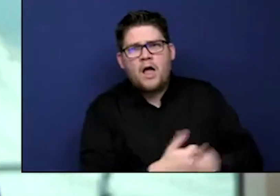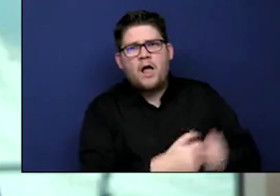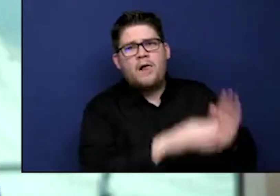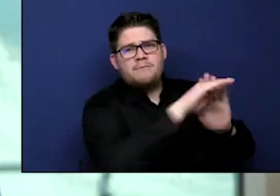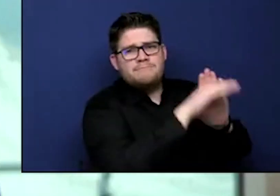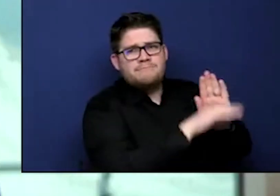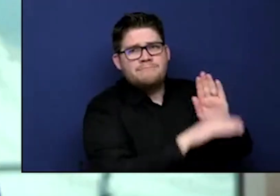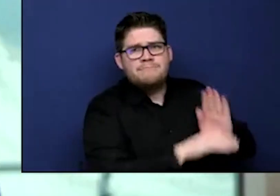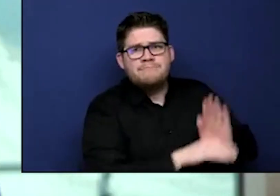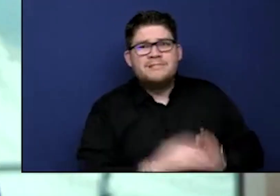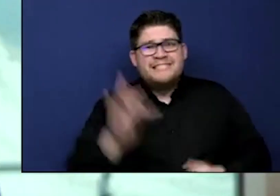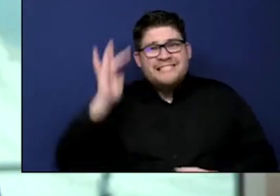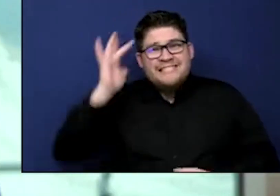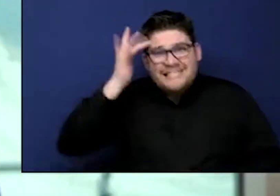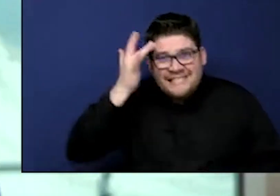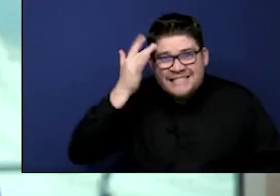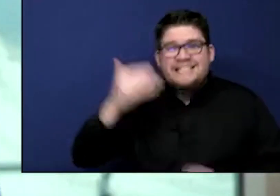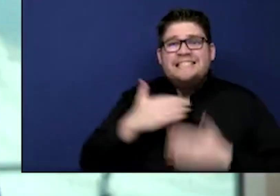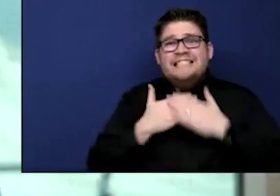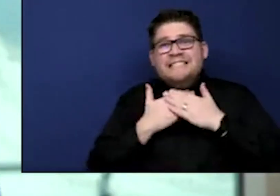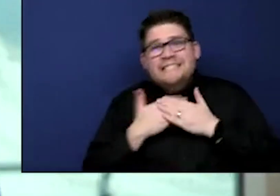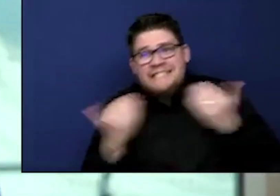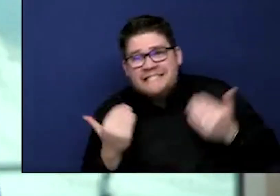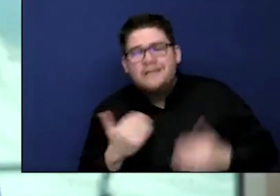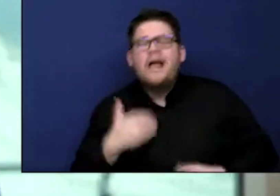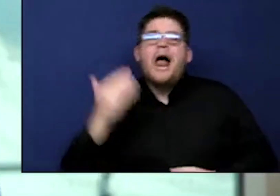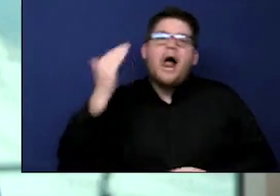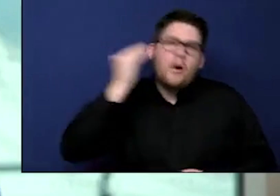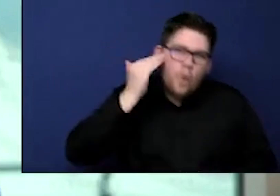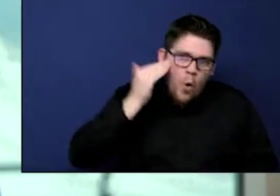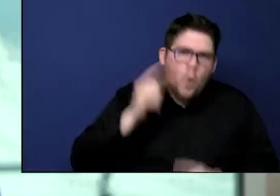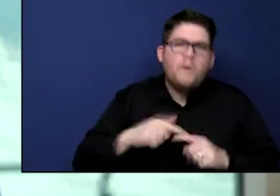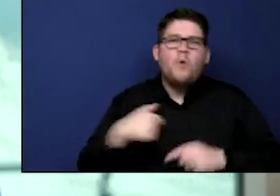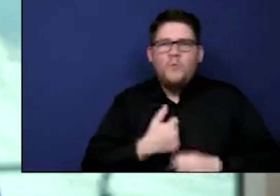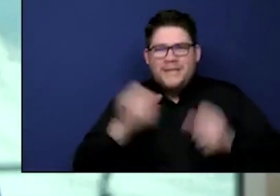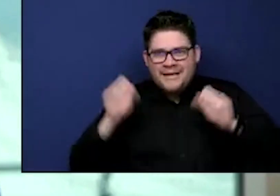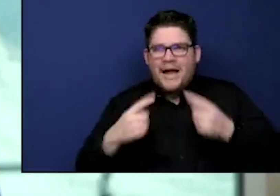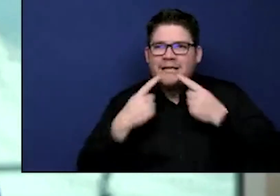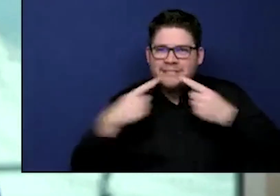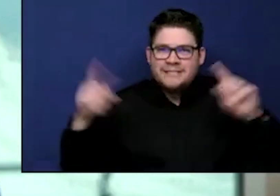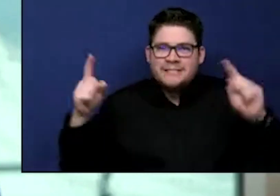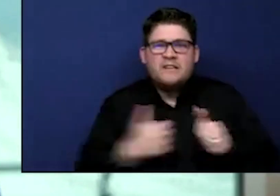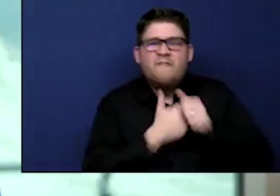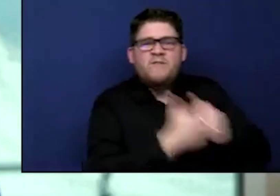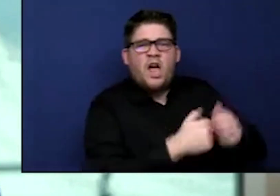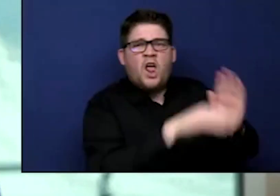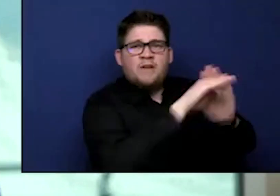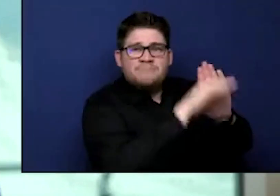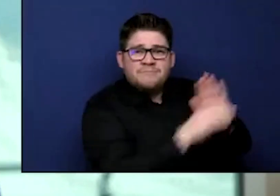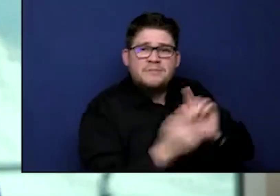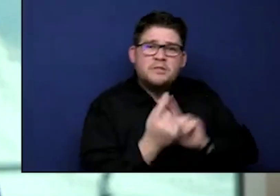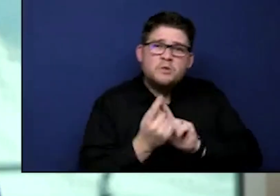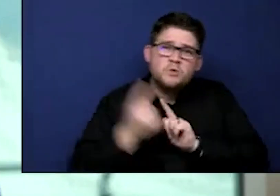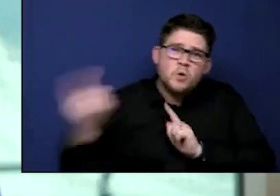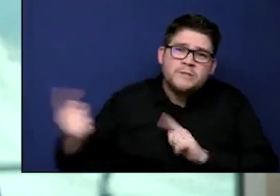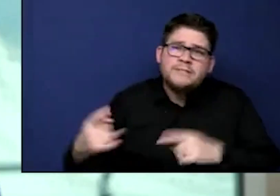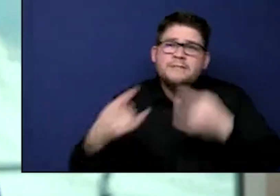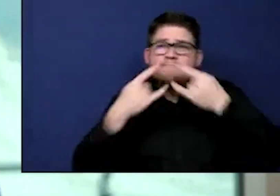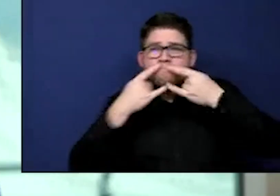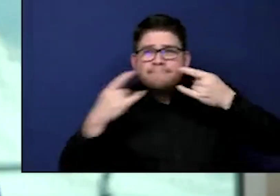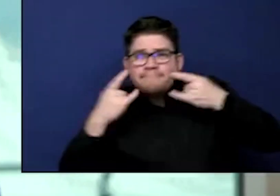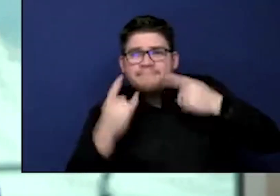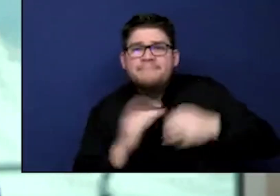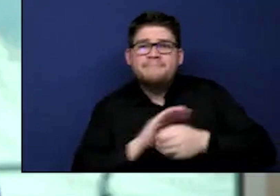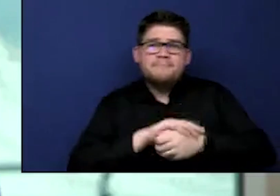and that we're sick of, but work. And in terms of schools, of course, we've talked about that. We've been in touch with our